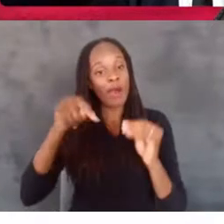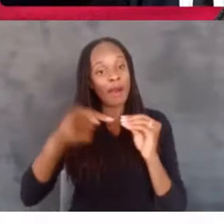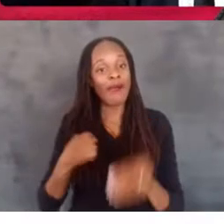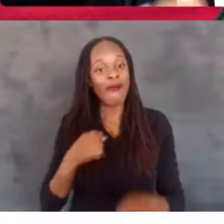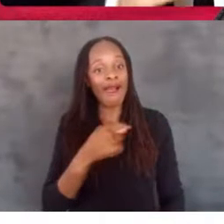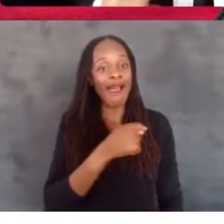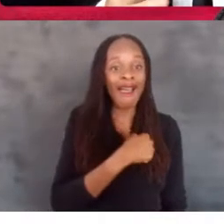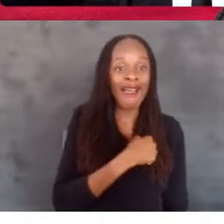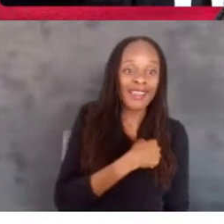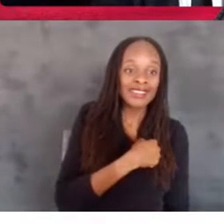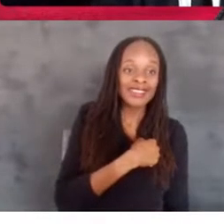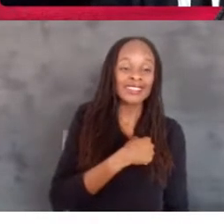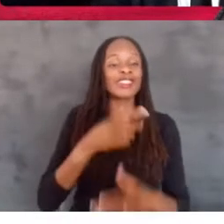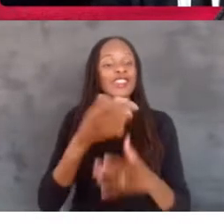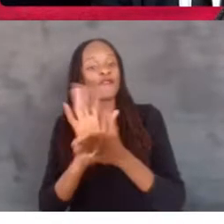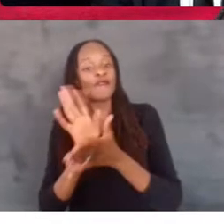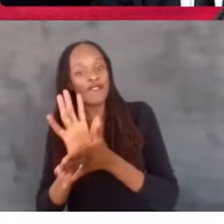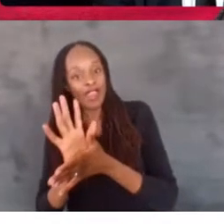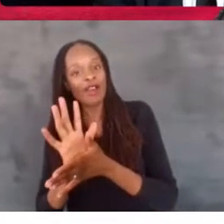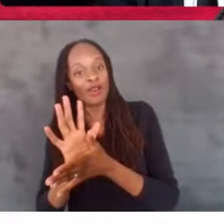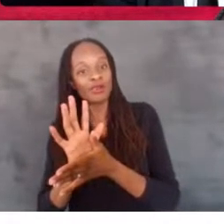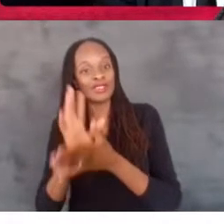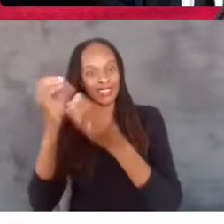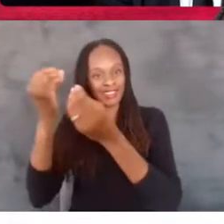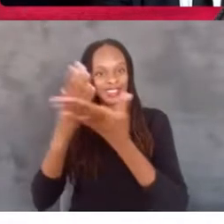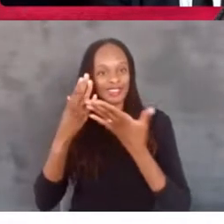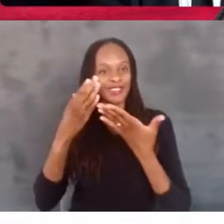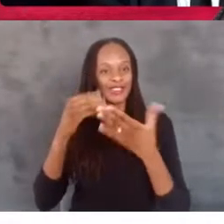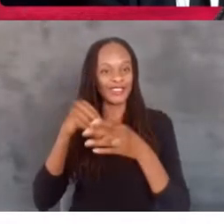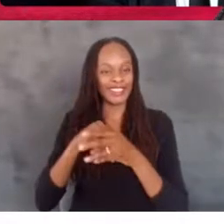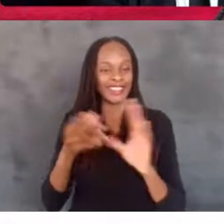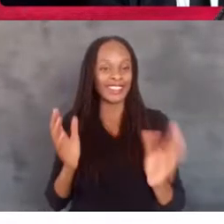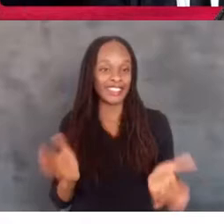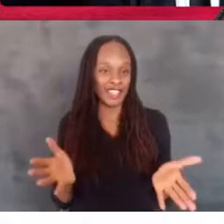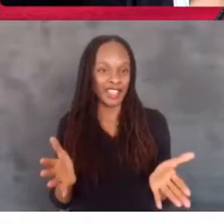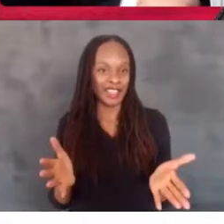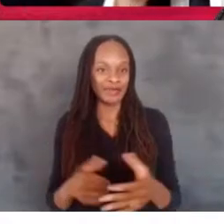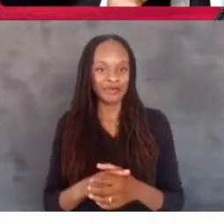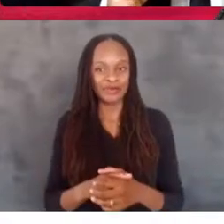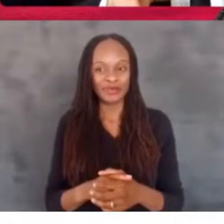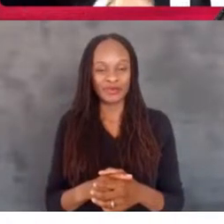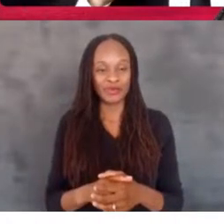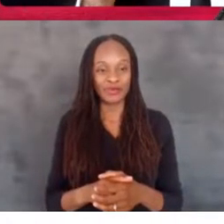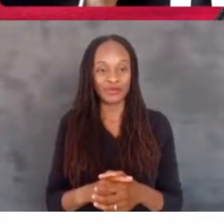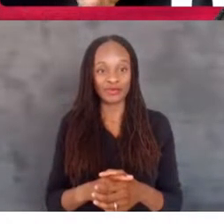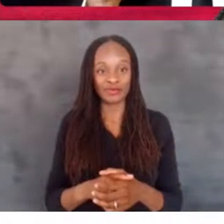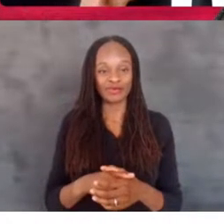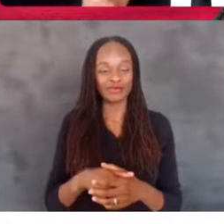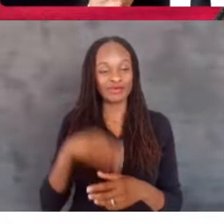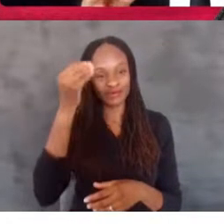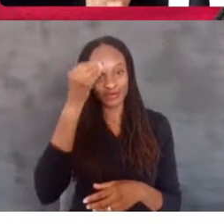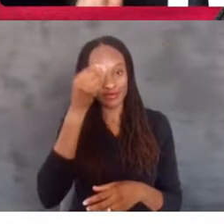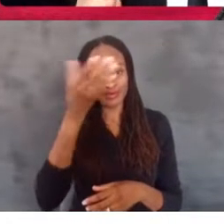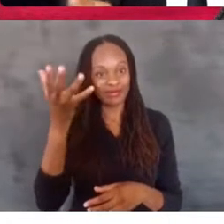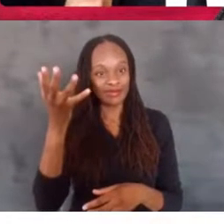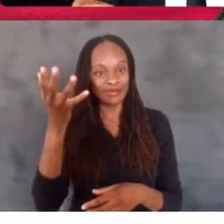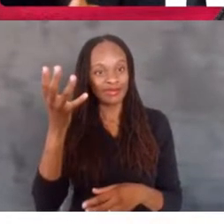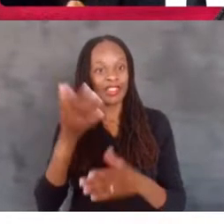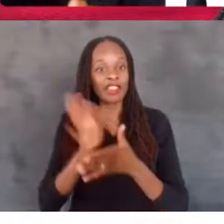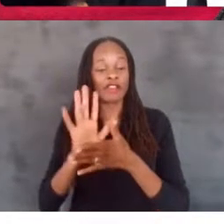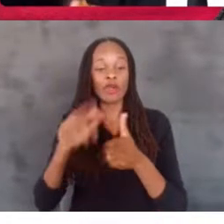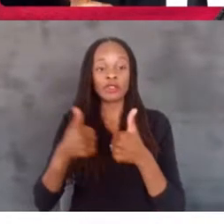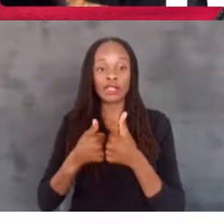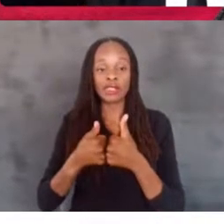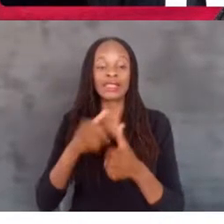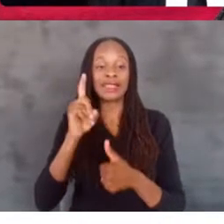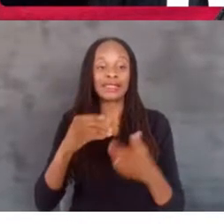films, make sure to hit us up in the chat. And we want to get to those. So just so you're aware, the film challenge has to have somebody with a